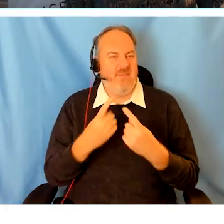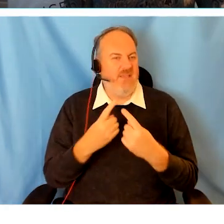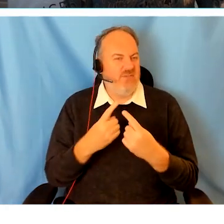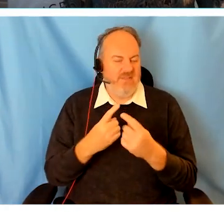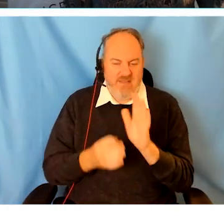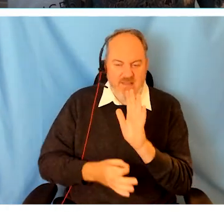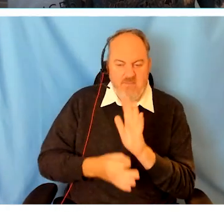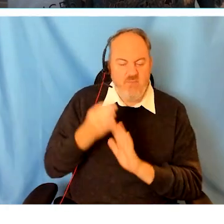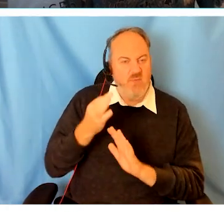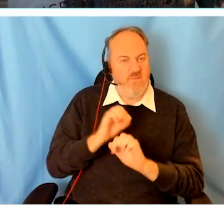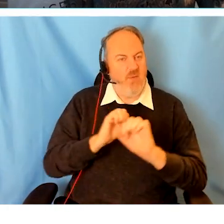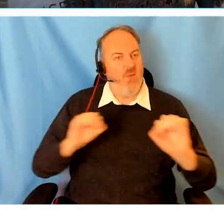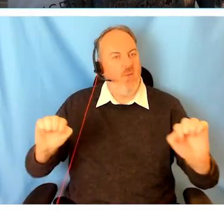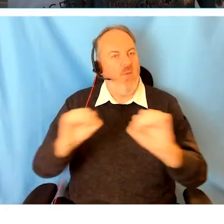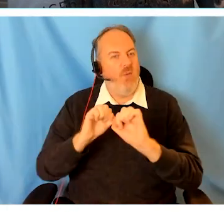empowerment.